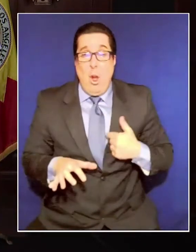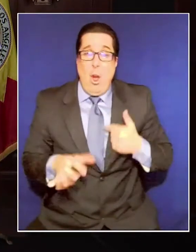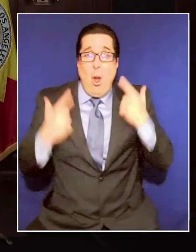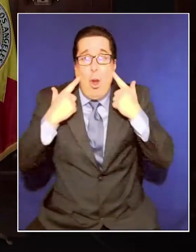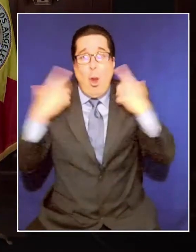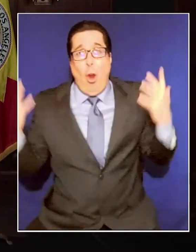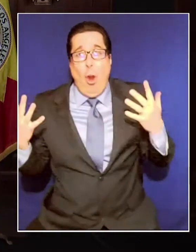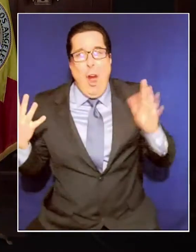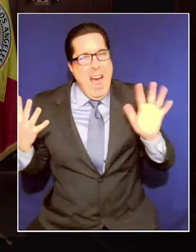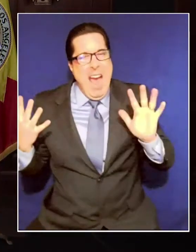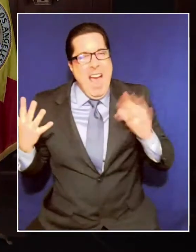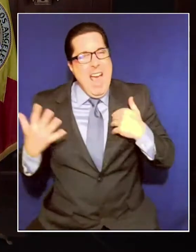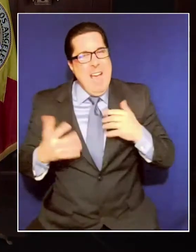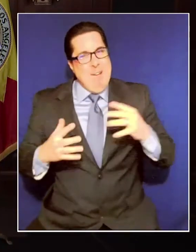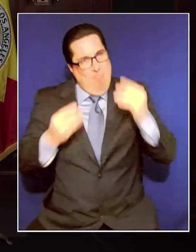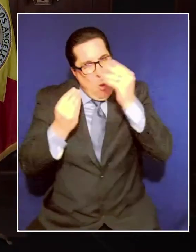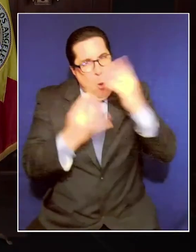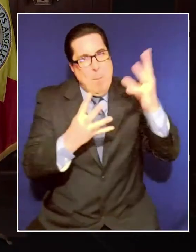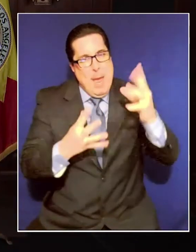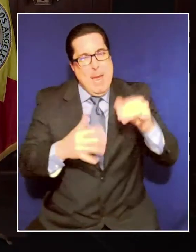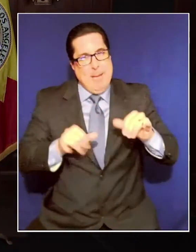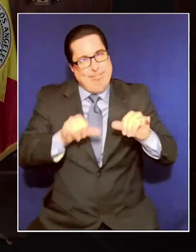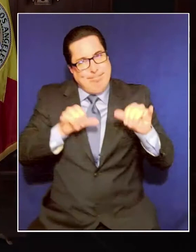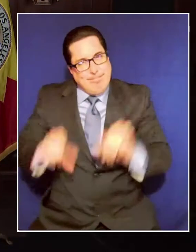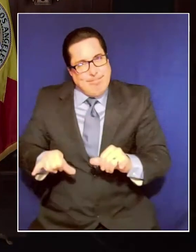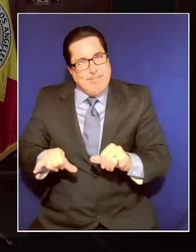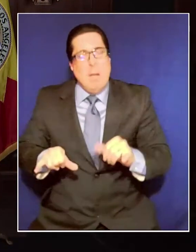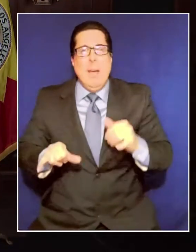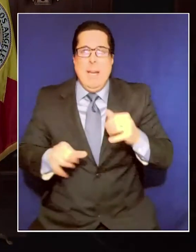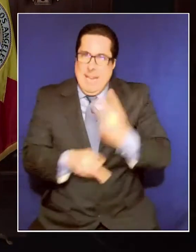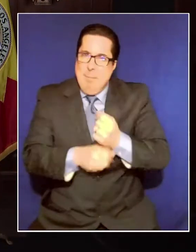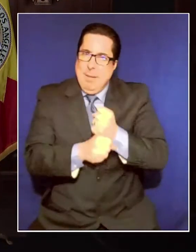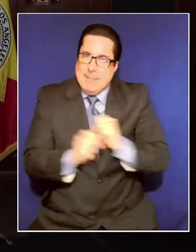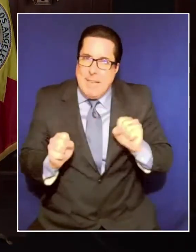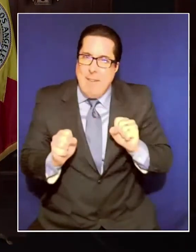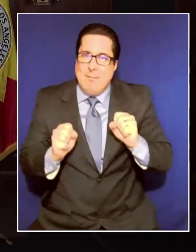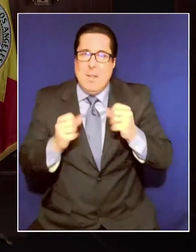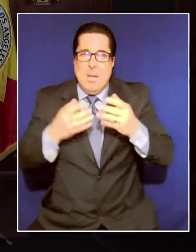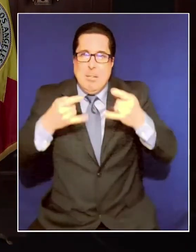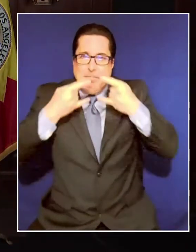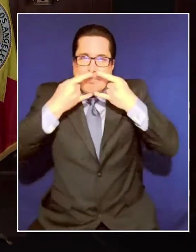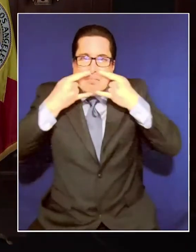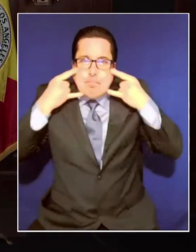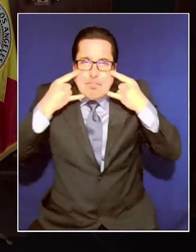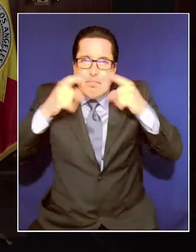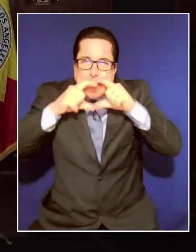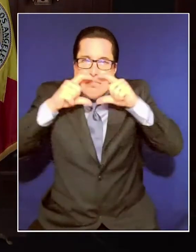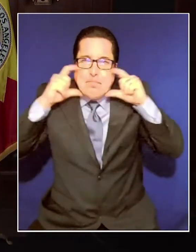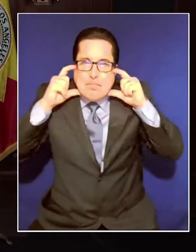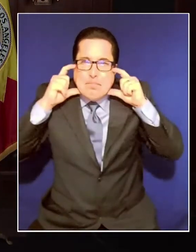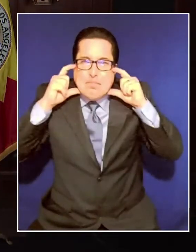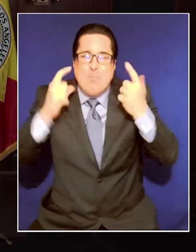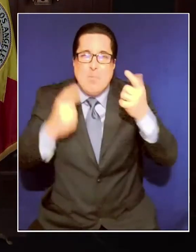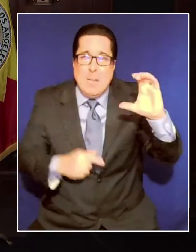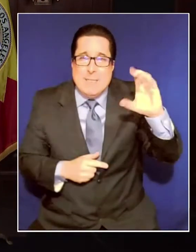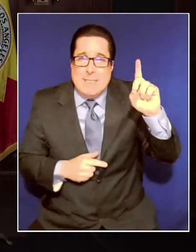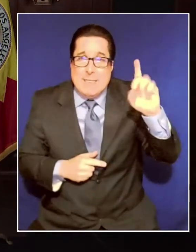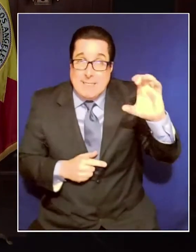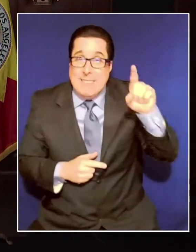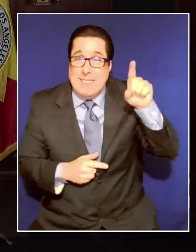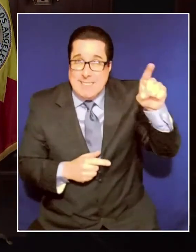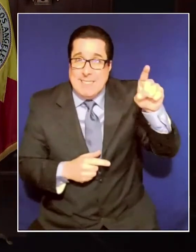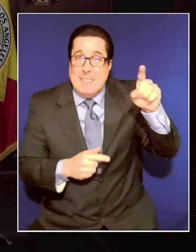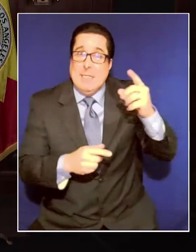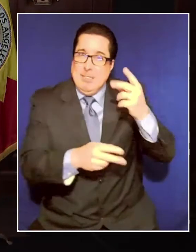to keep safe, to keep our families healthy. Continue to mask up. The CDC now recommends that wearing two